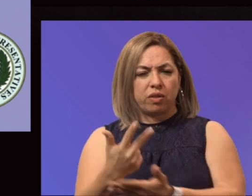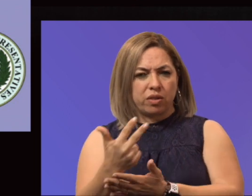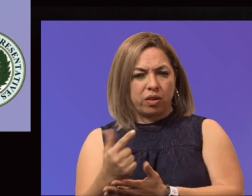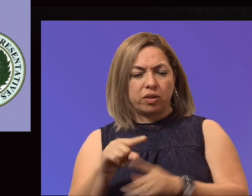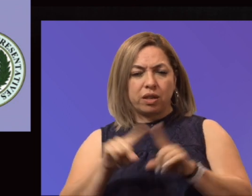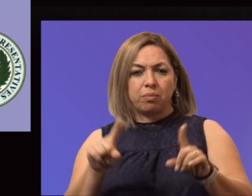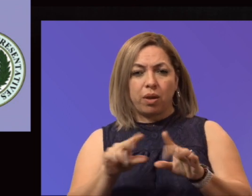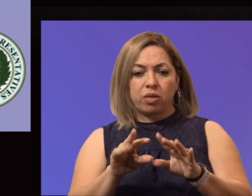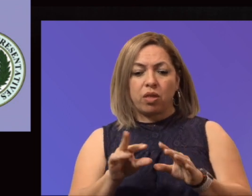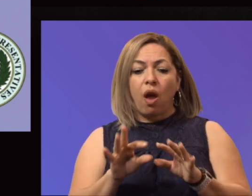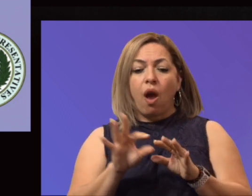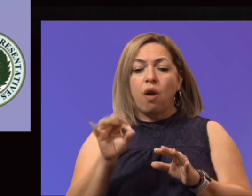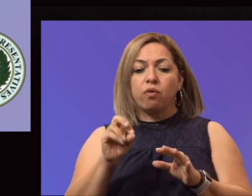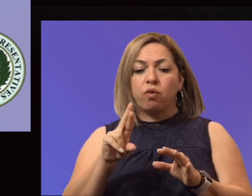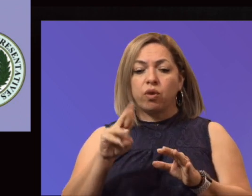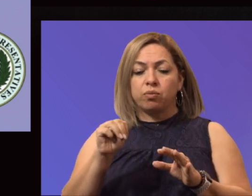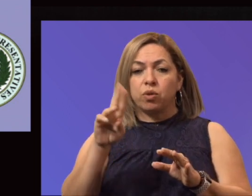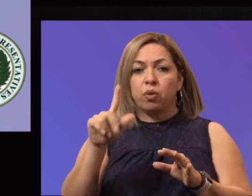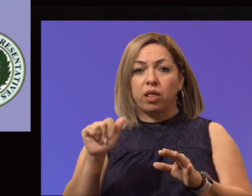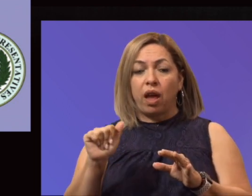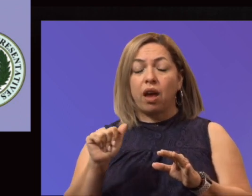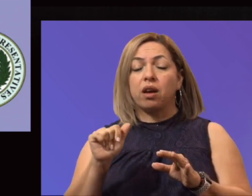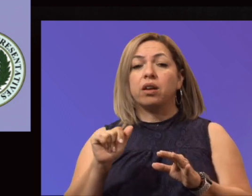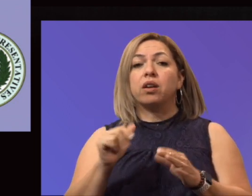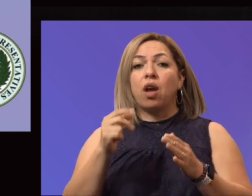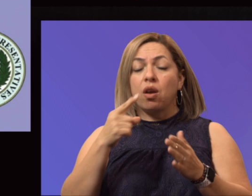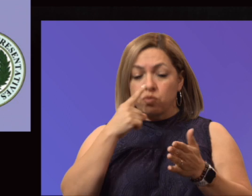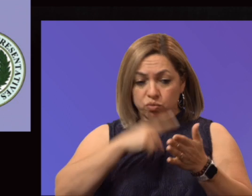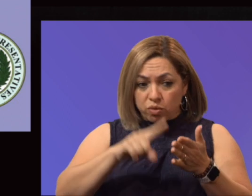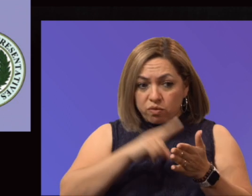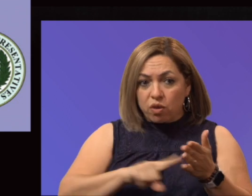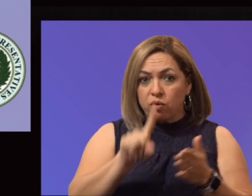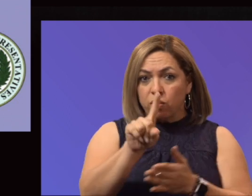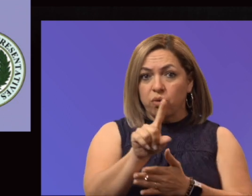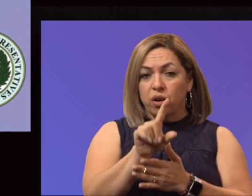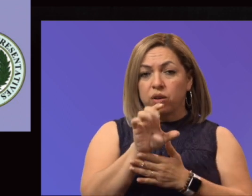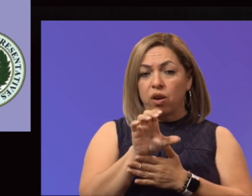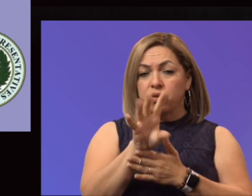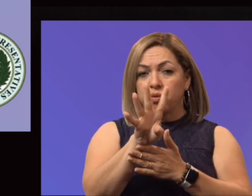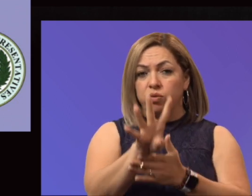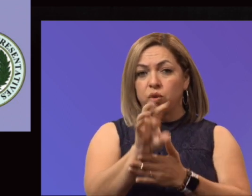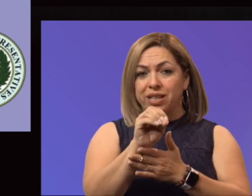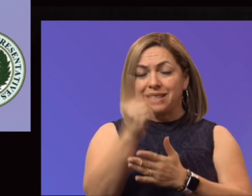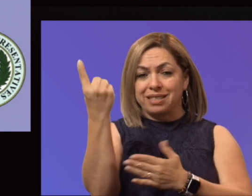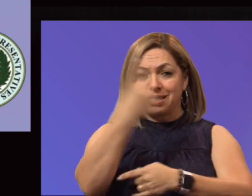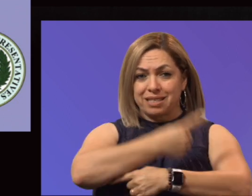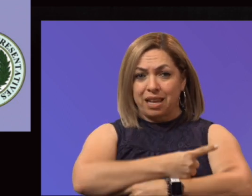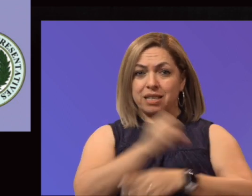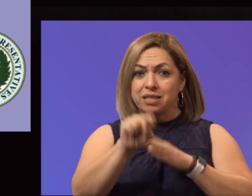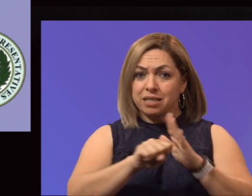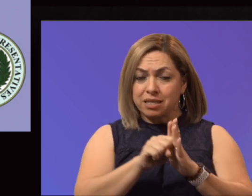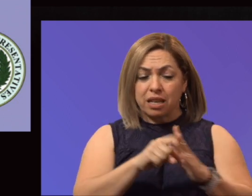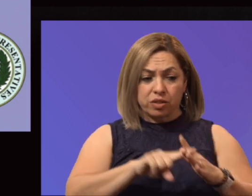in the 140-day session. So, it's a study that will start this fall and will continue through next year.